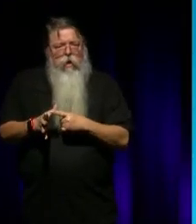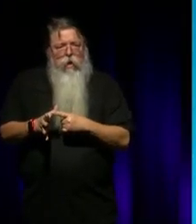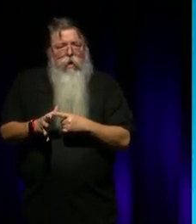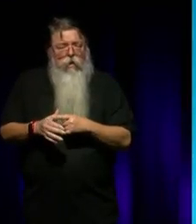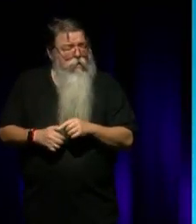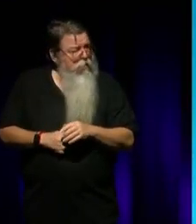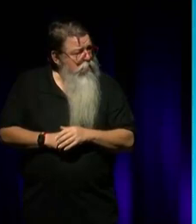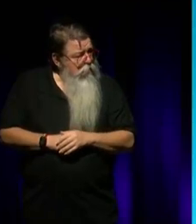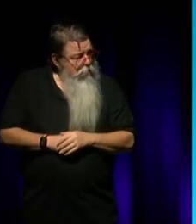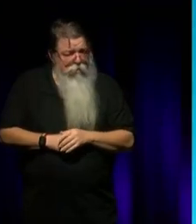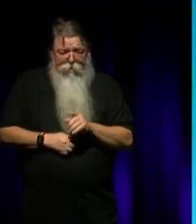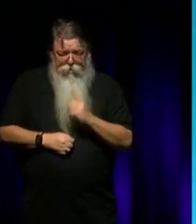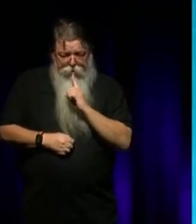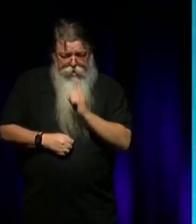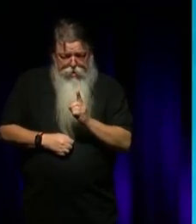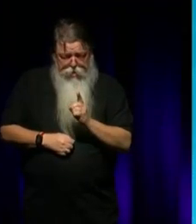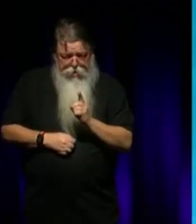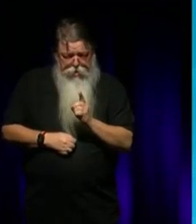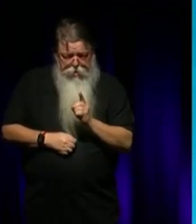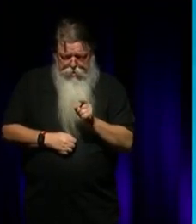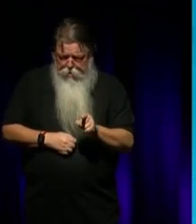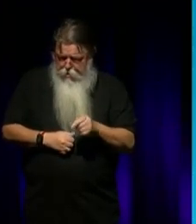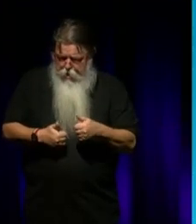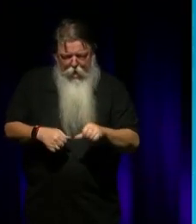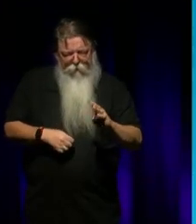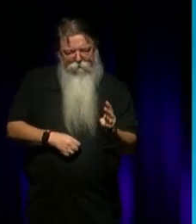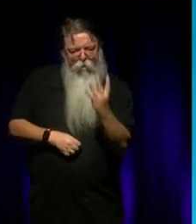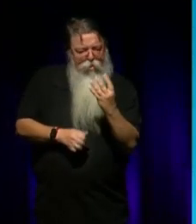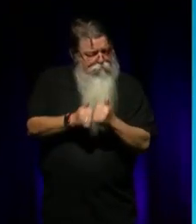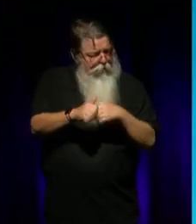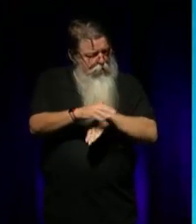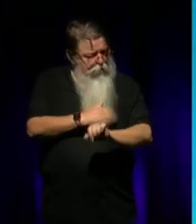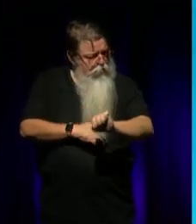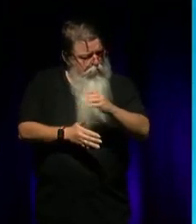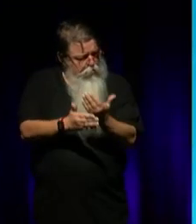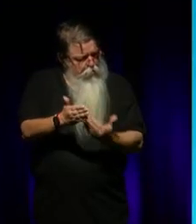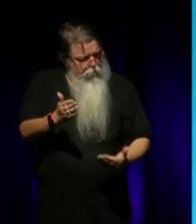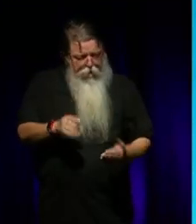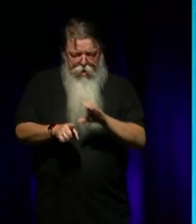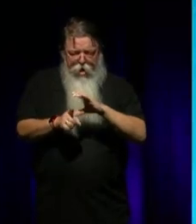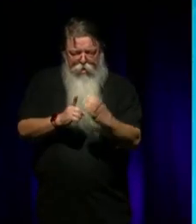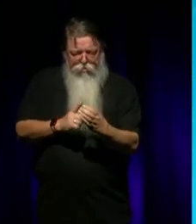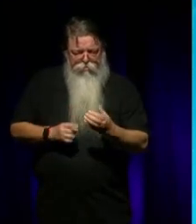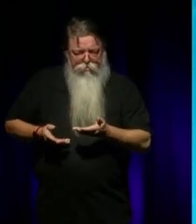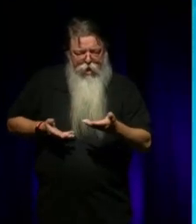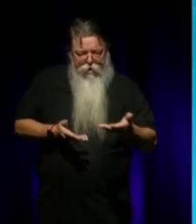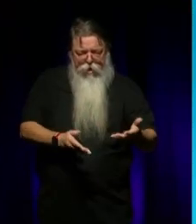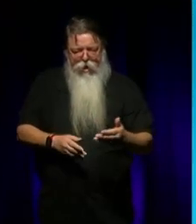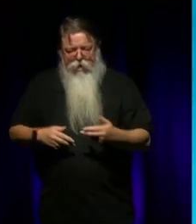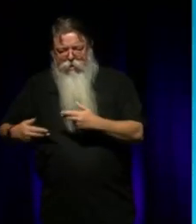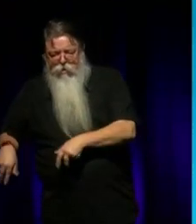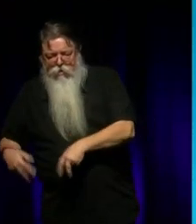So you've described him as the fourth brother in your story. Yeah. As a cultural carrier, song man, dancer, Yirakala man.